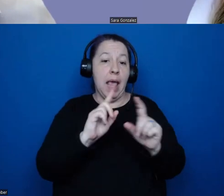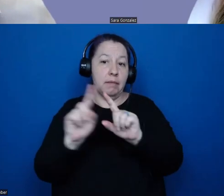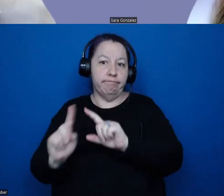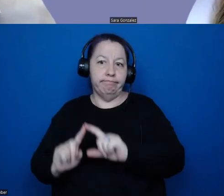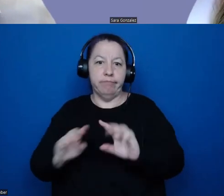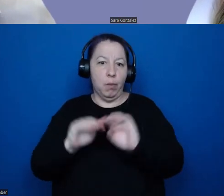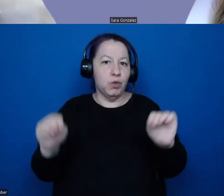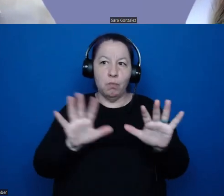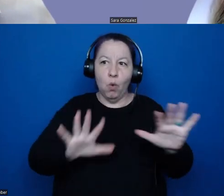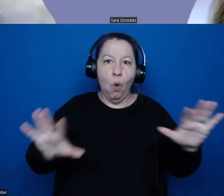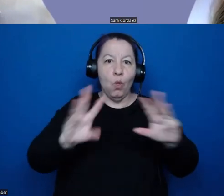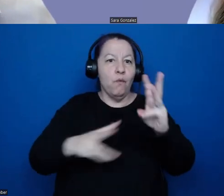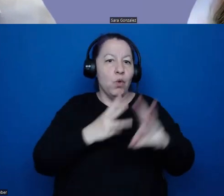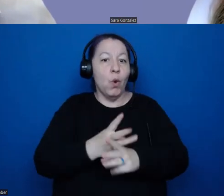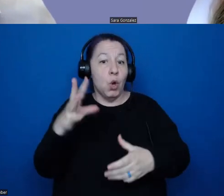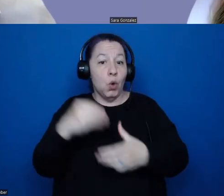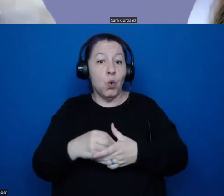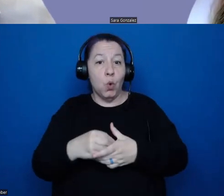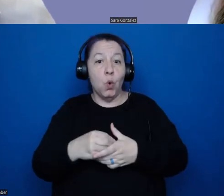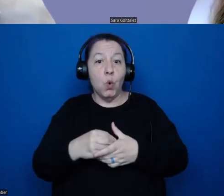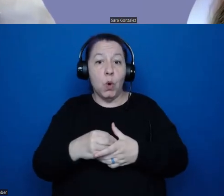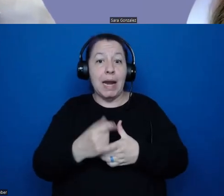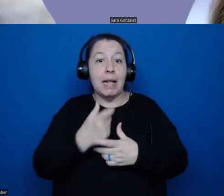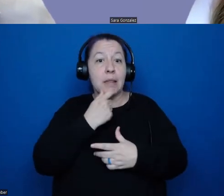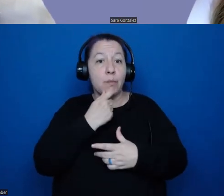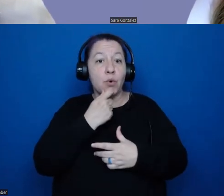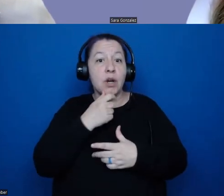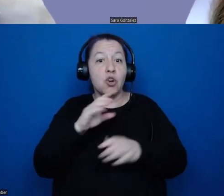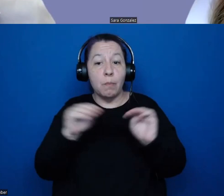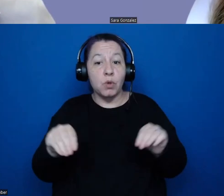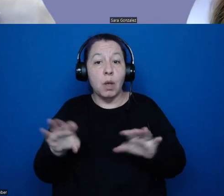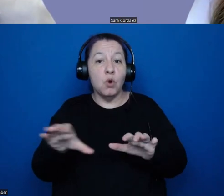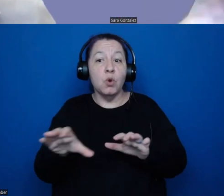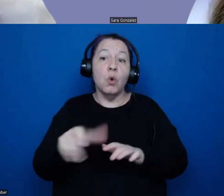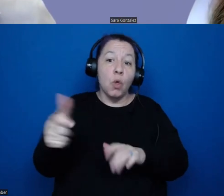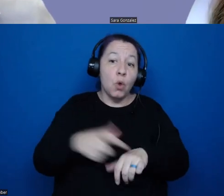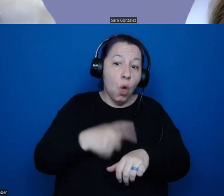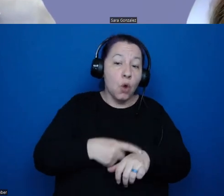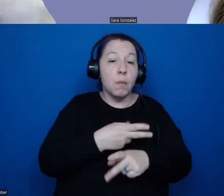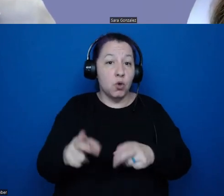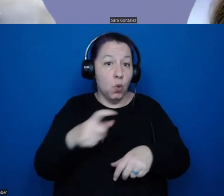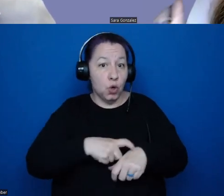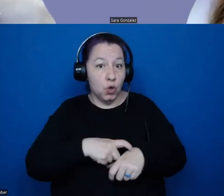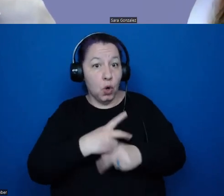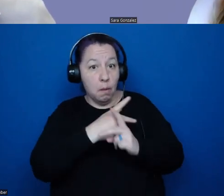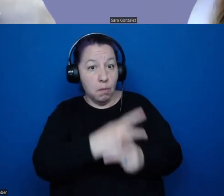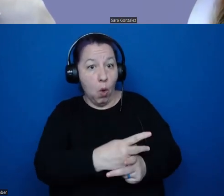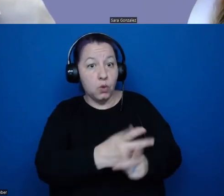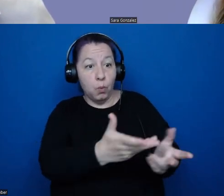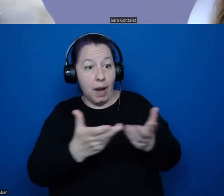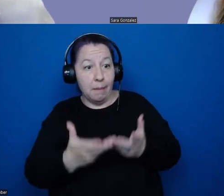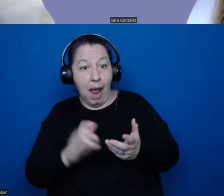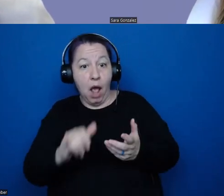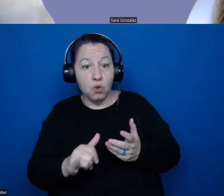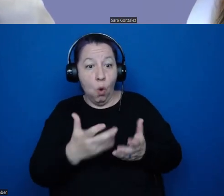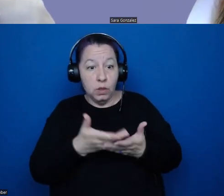including the British Museum, in order to do long-term and other short-term loans to bring back those belongings and the knowledge held